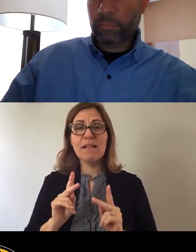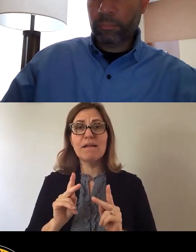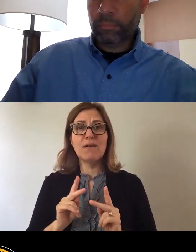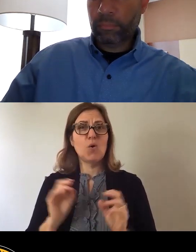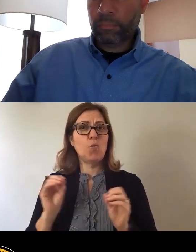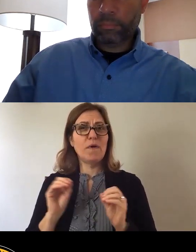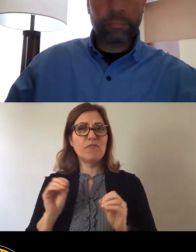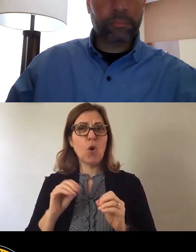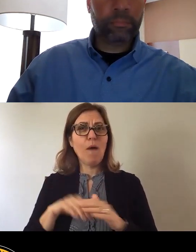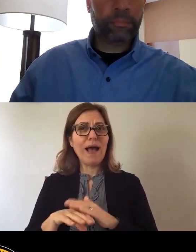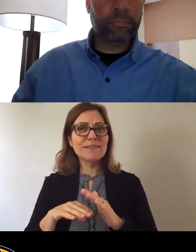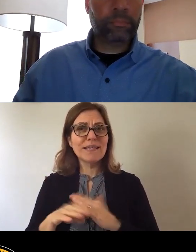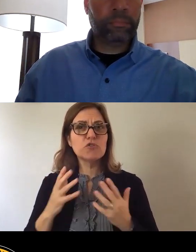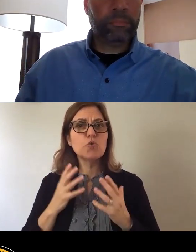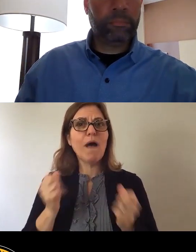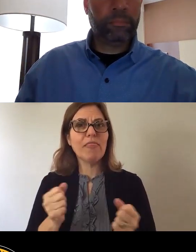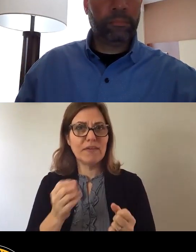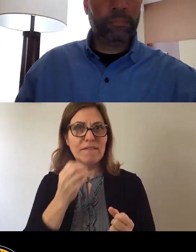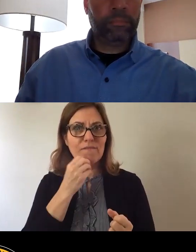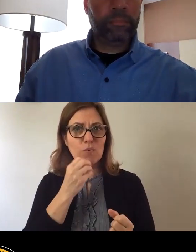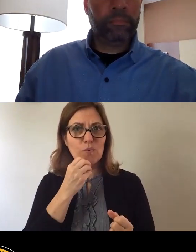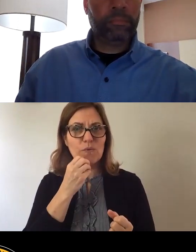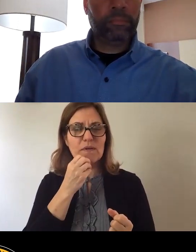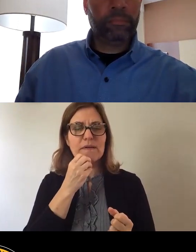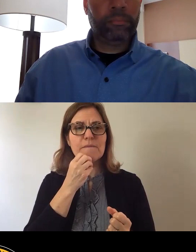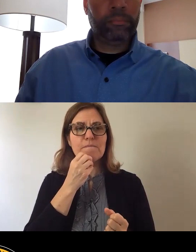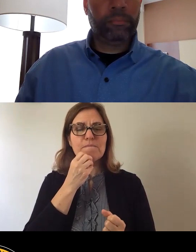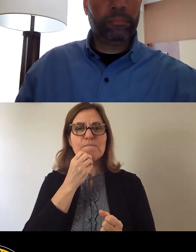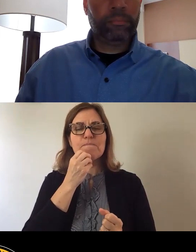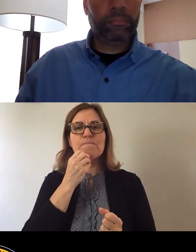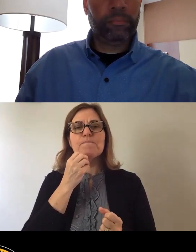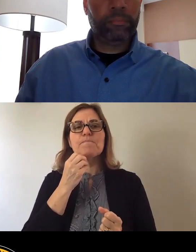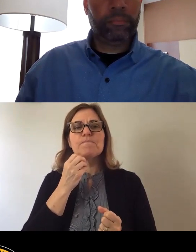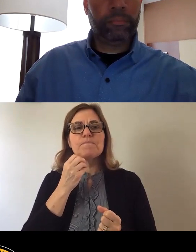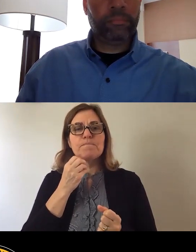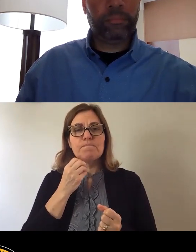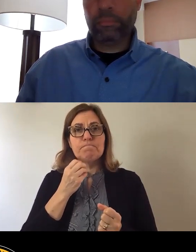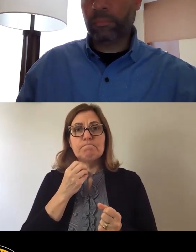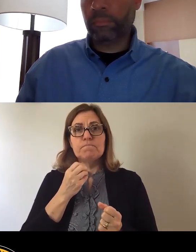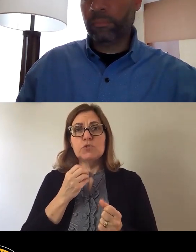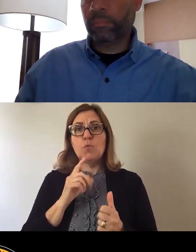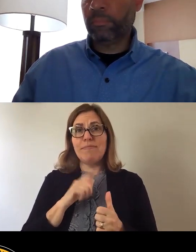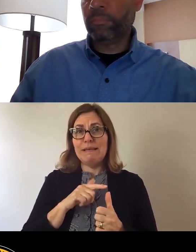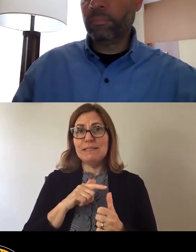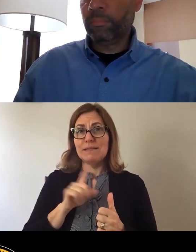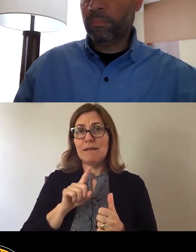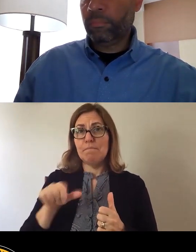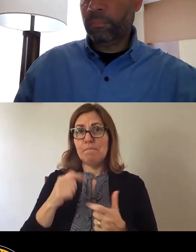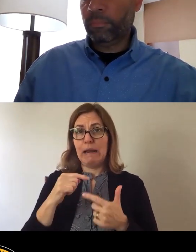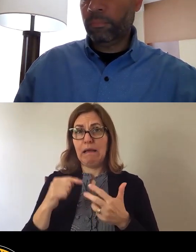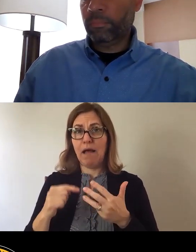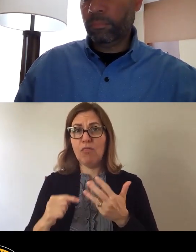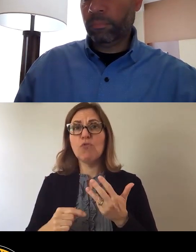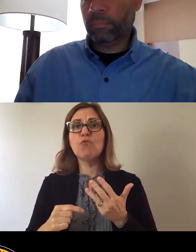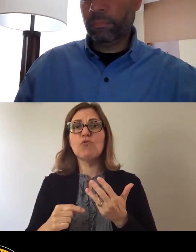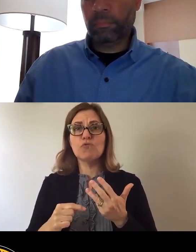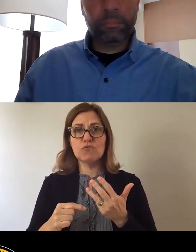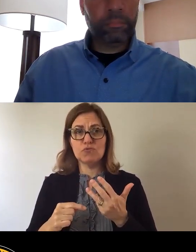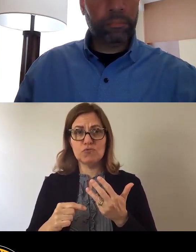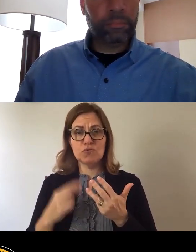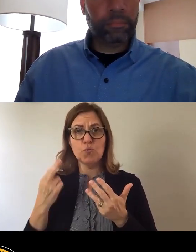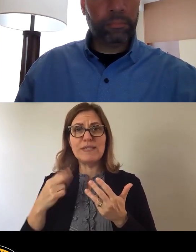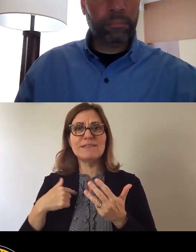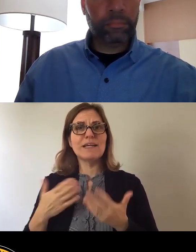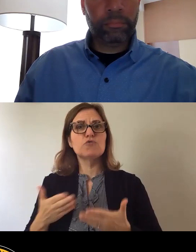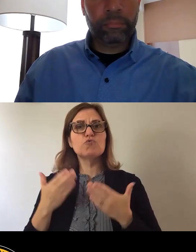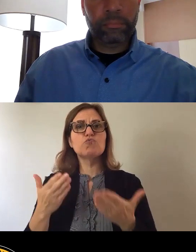food. So along with many others, I strongly urge that the city invests